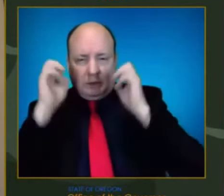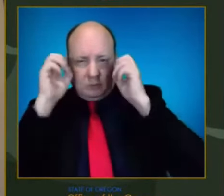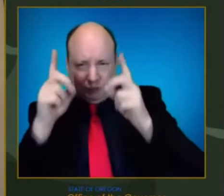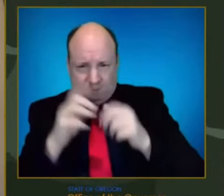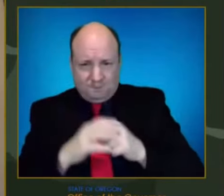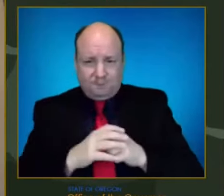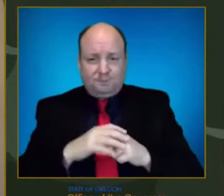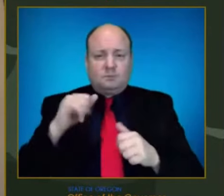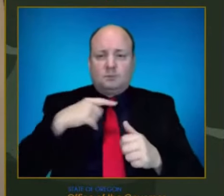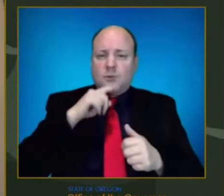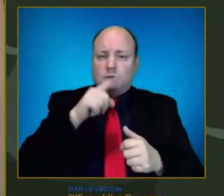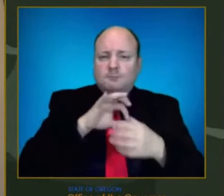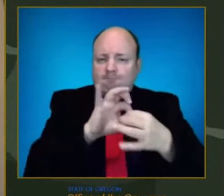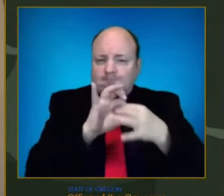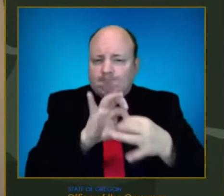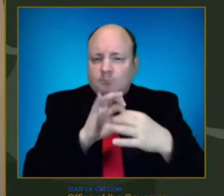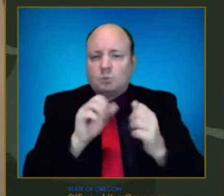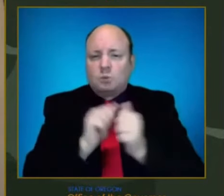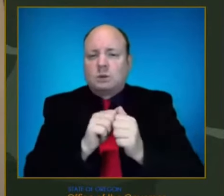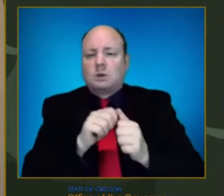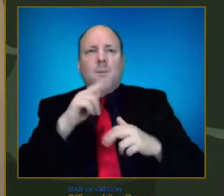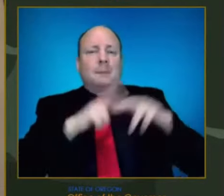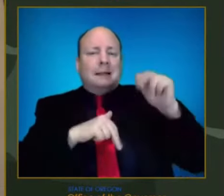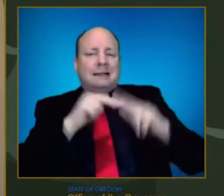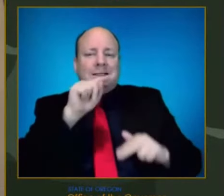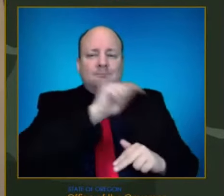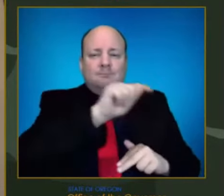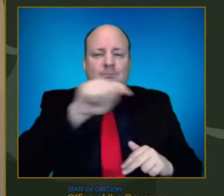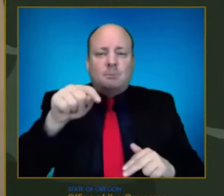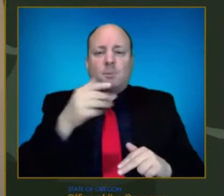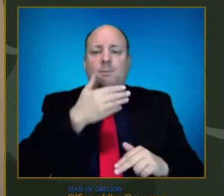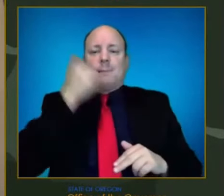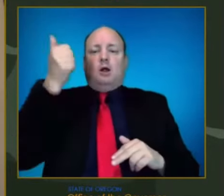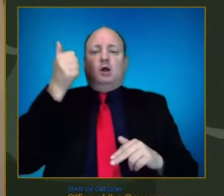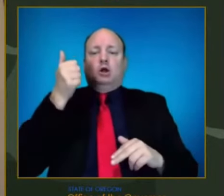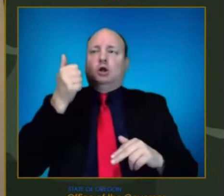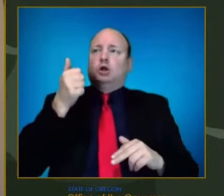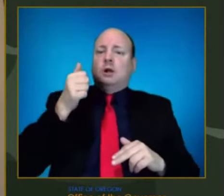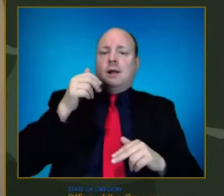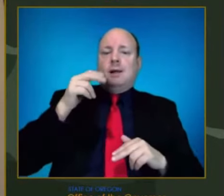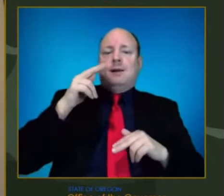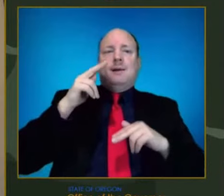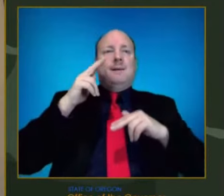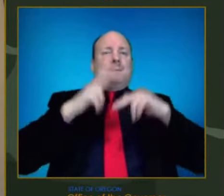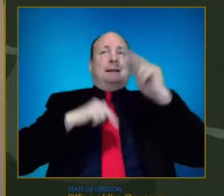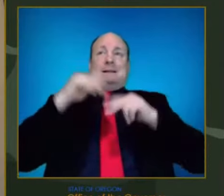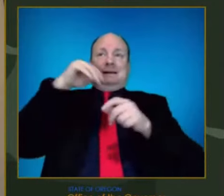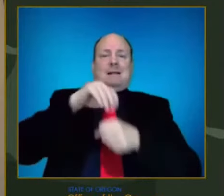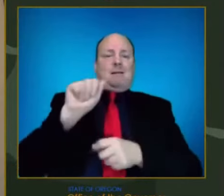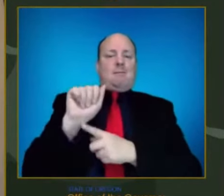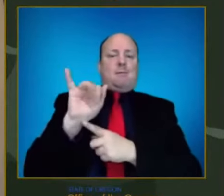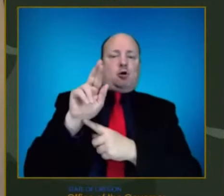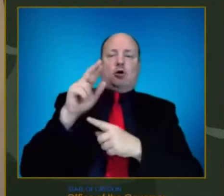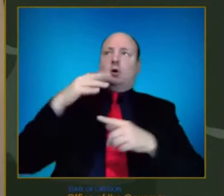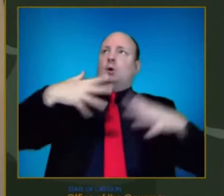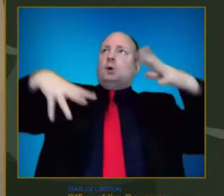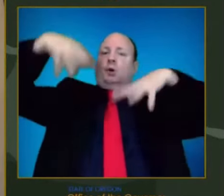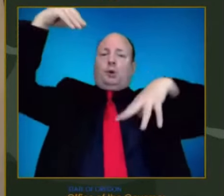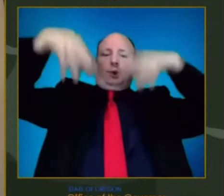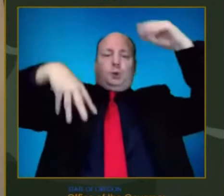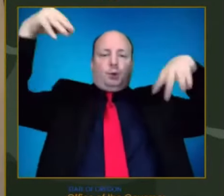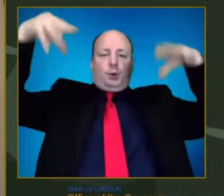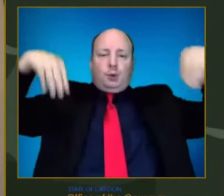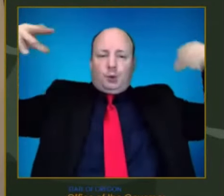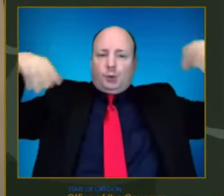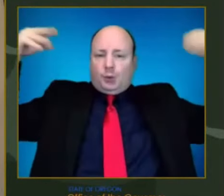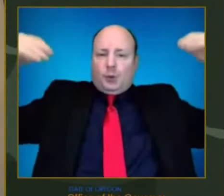to increase ventilation. To require masks in schools to take other measures that keep kids apart as much as possible